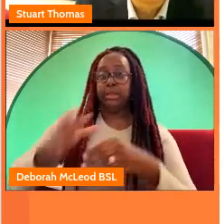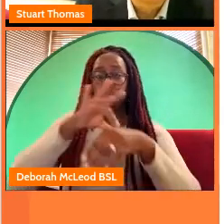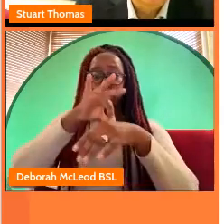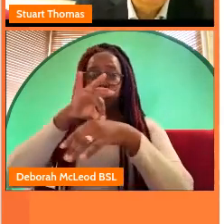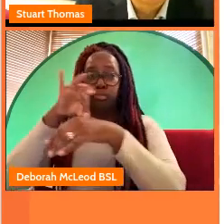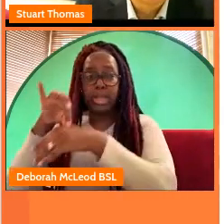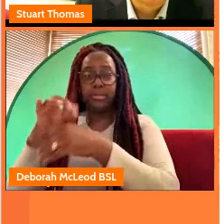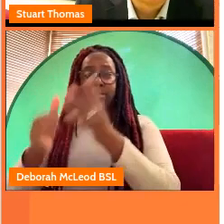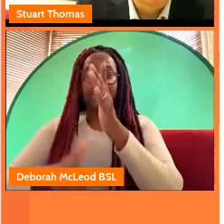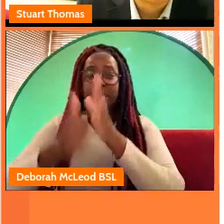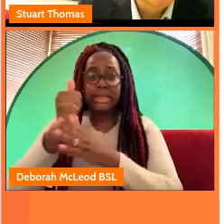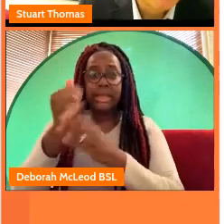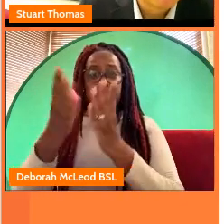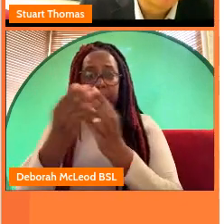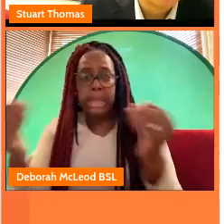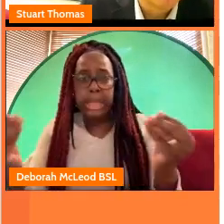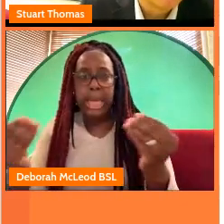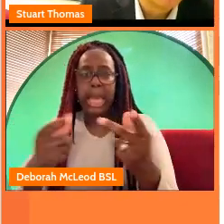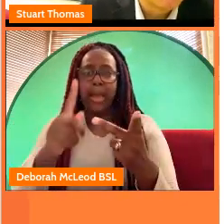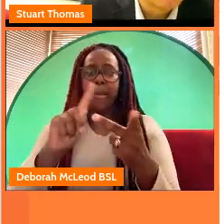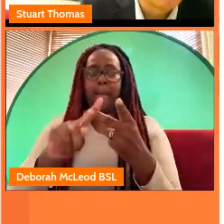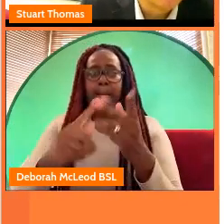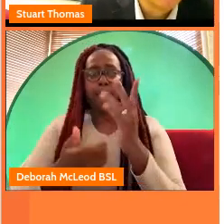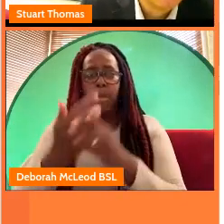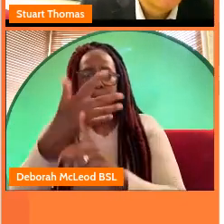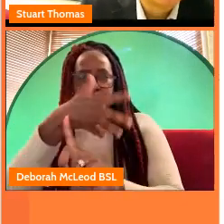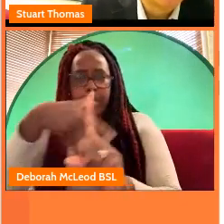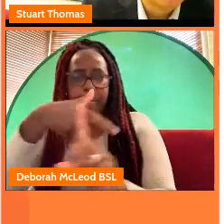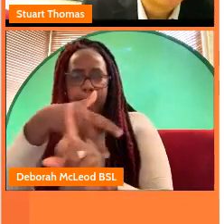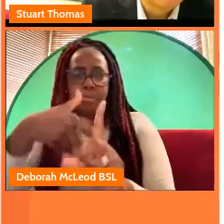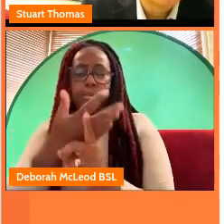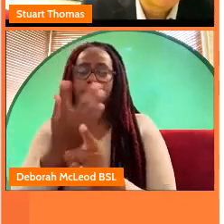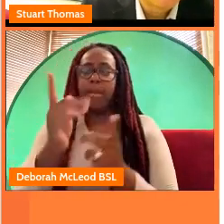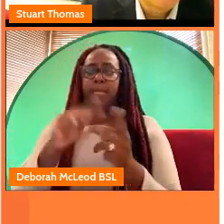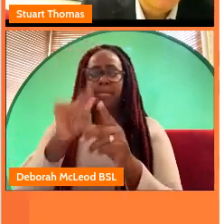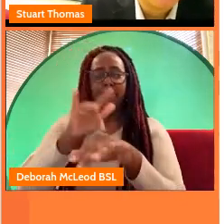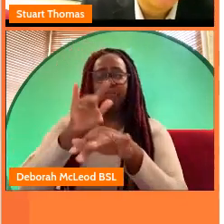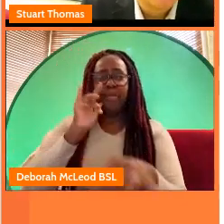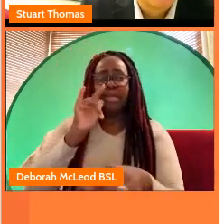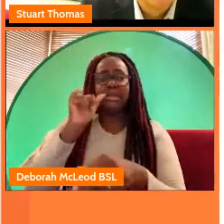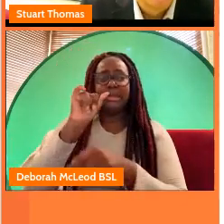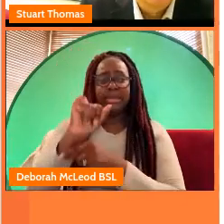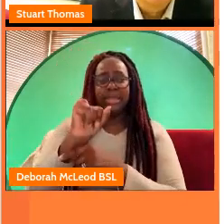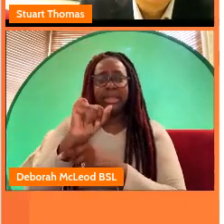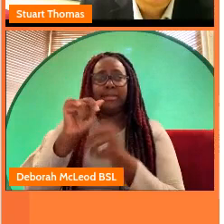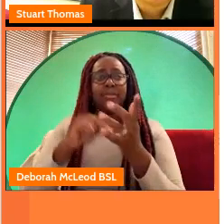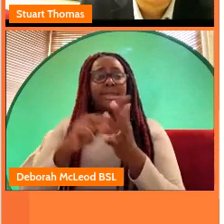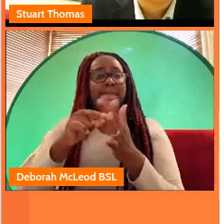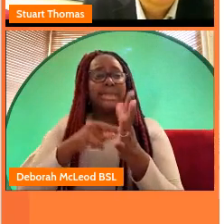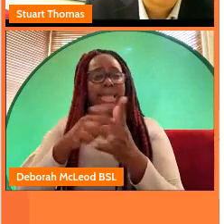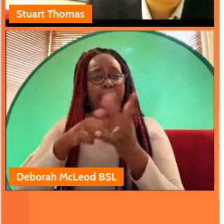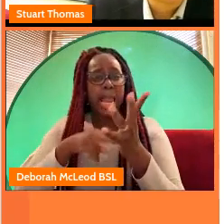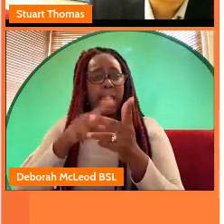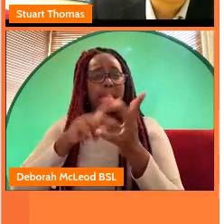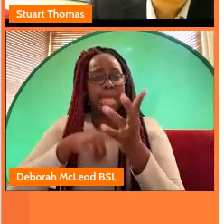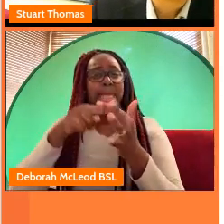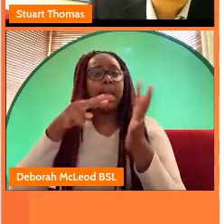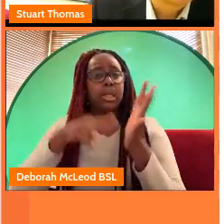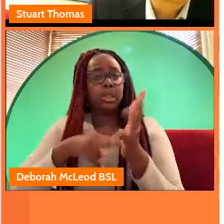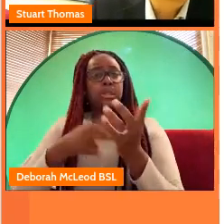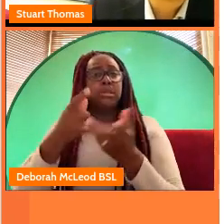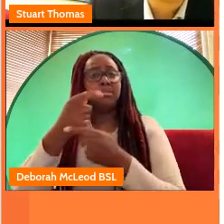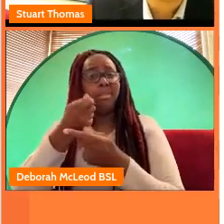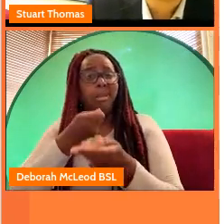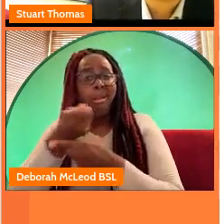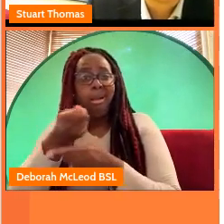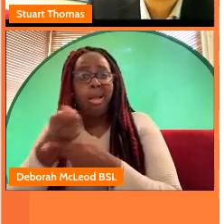address skills gaps it develops talent from diverse backgrounds and it's effectively a talent agency hiring apprentices for businesses to